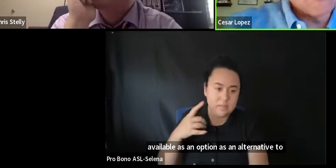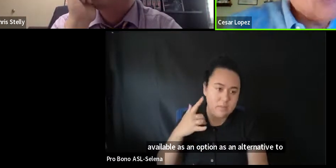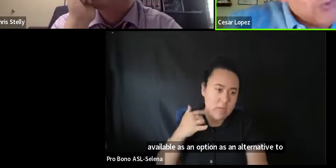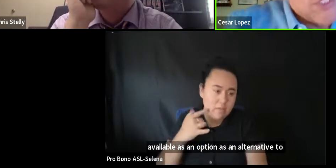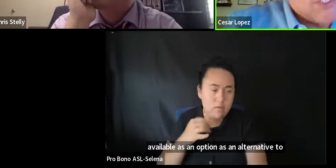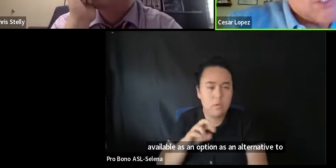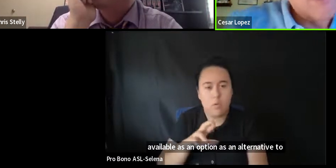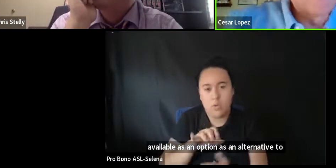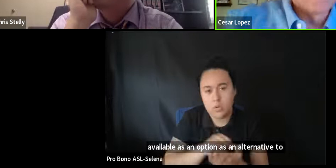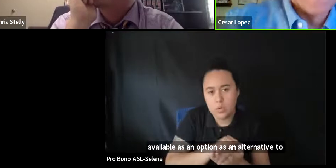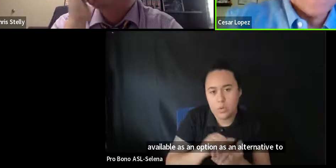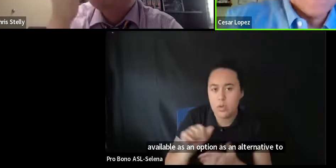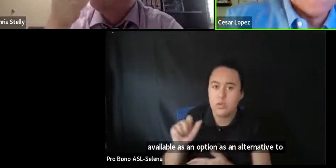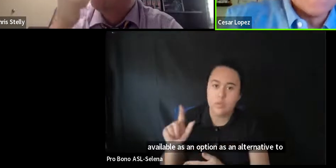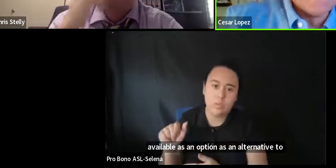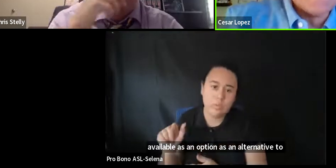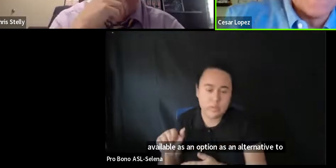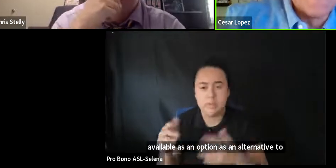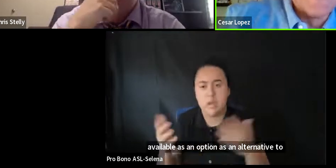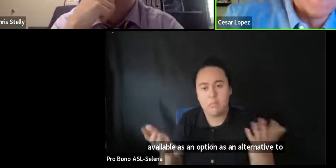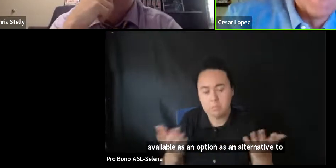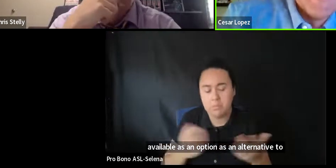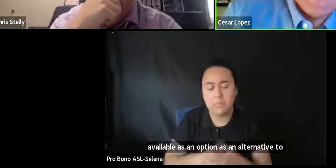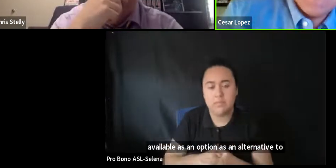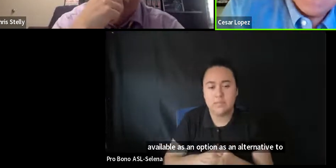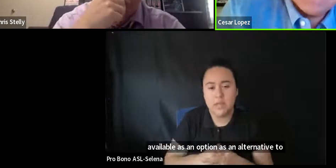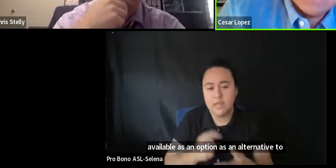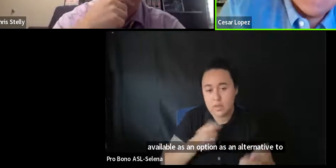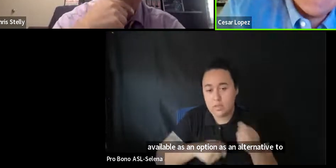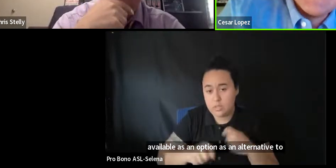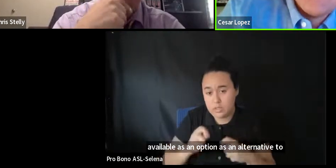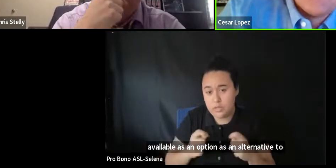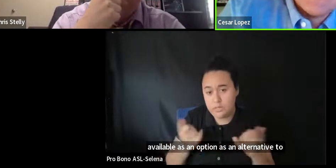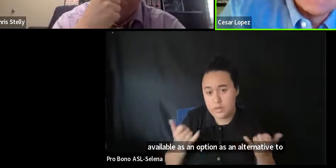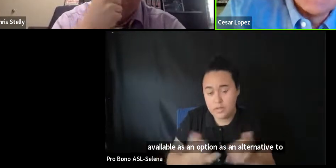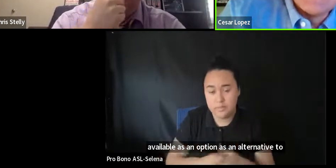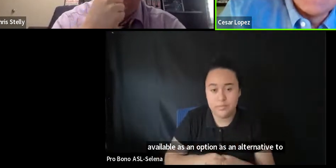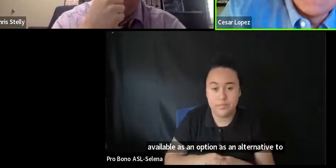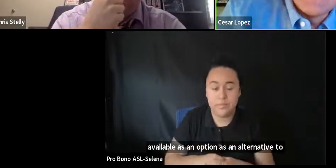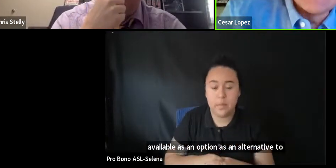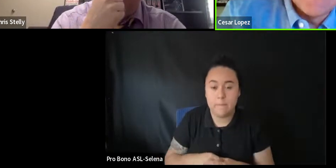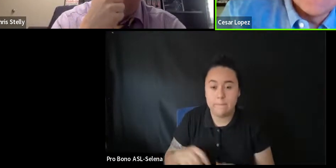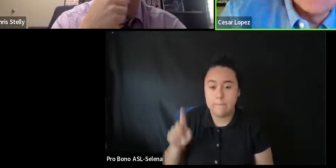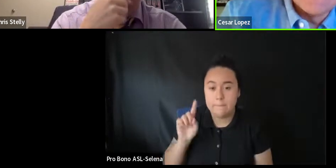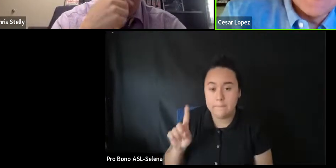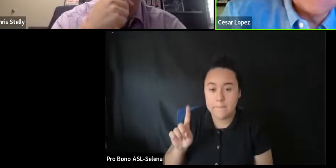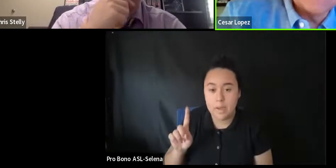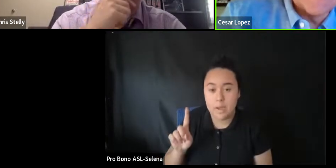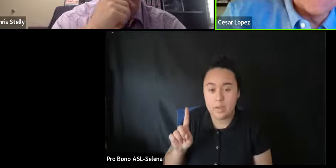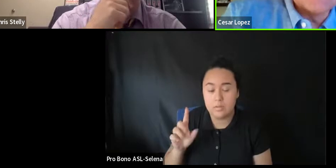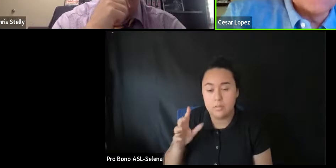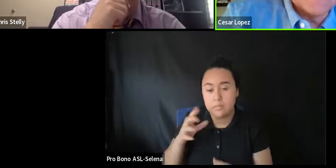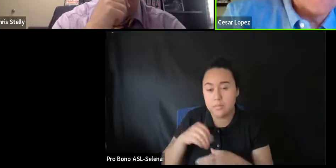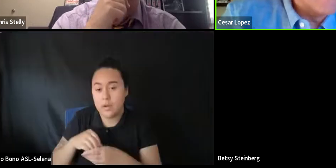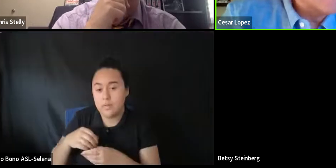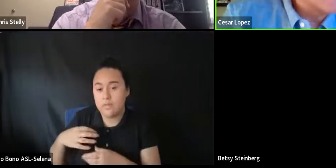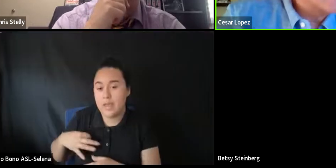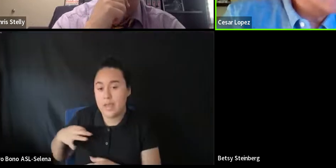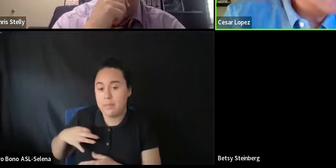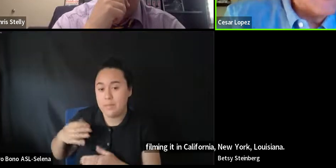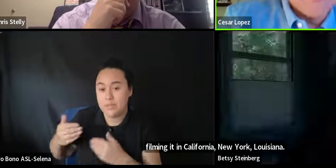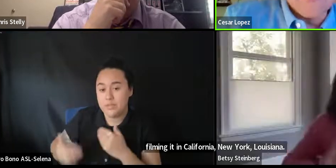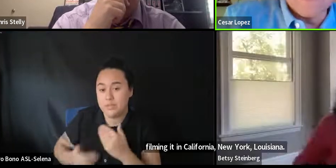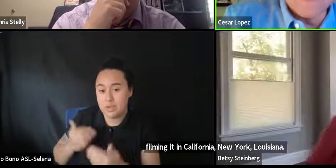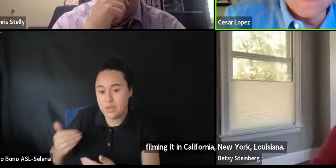New York. Louisiana. Indiana. Um. Uh. Uh. But. As part of the application process.